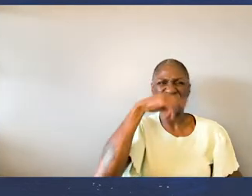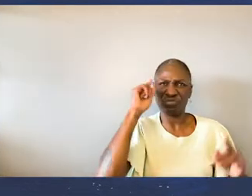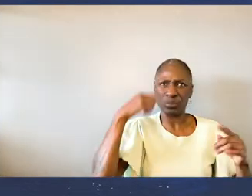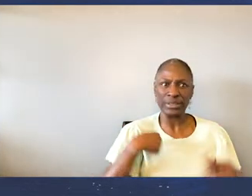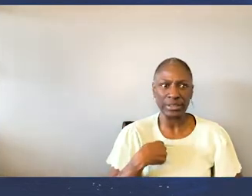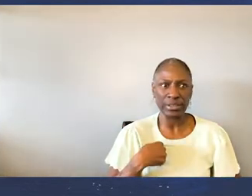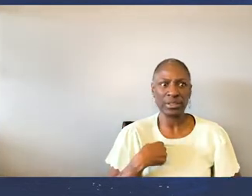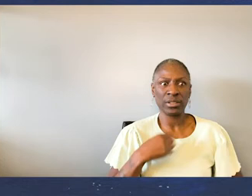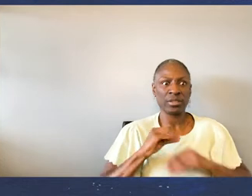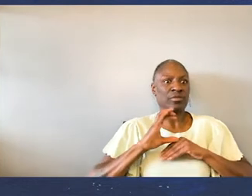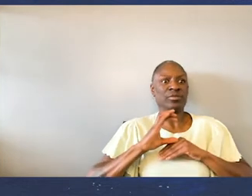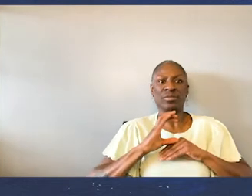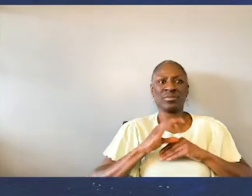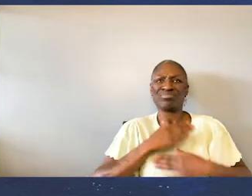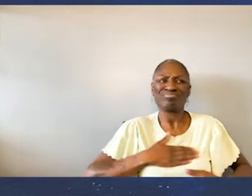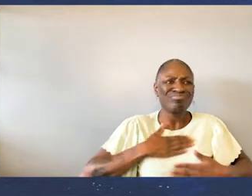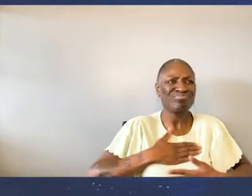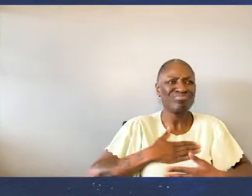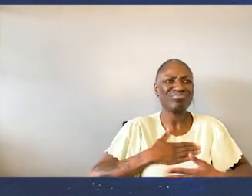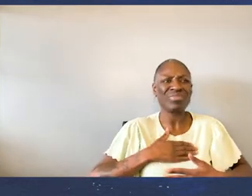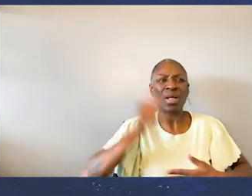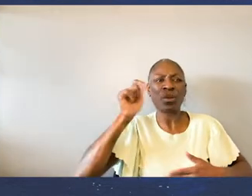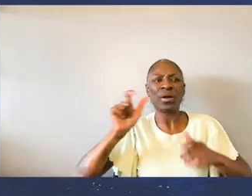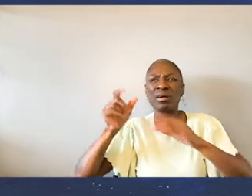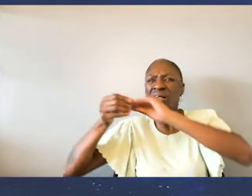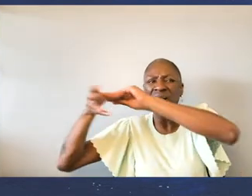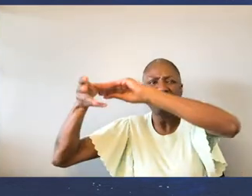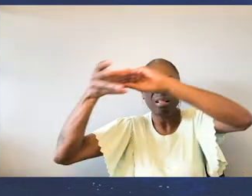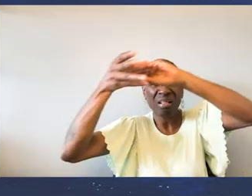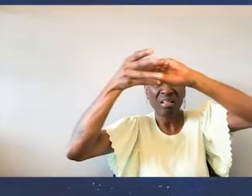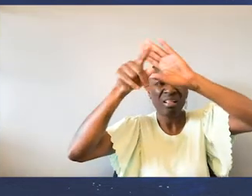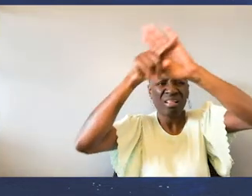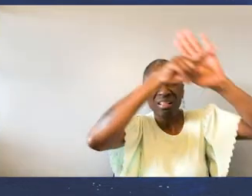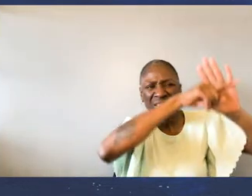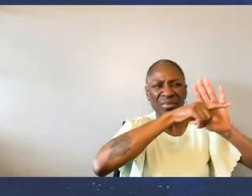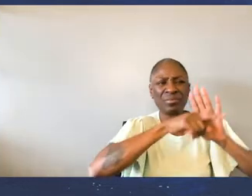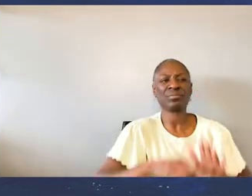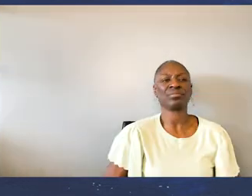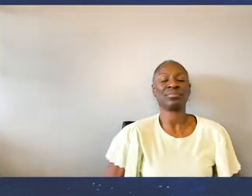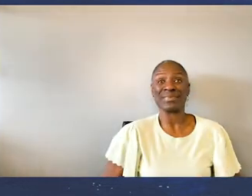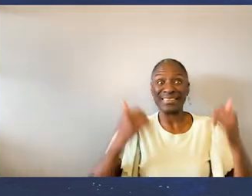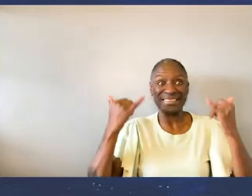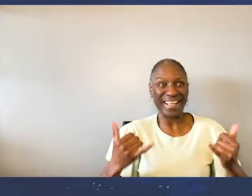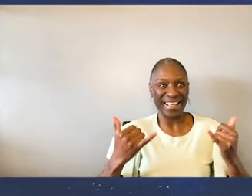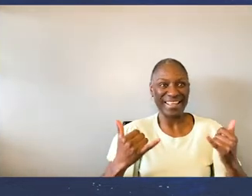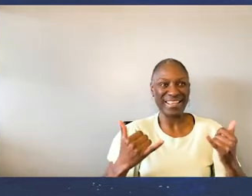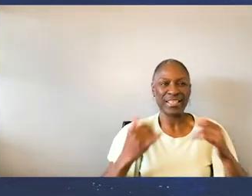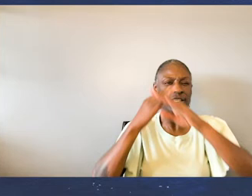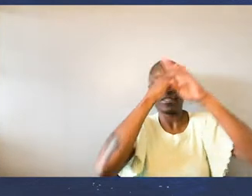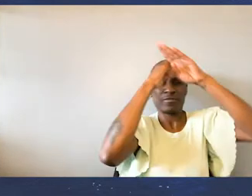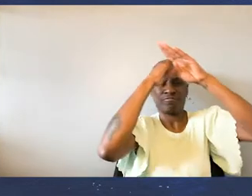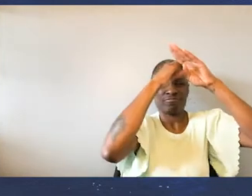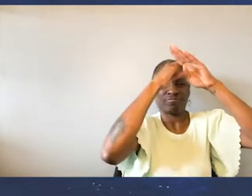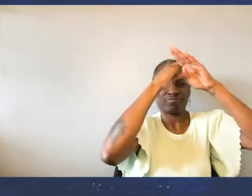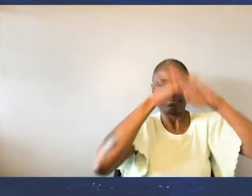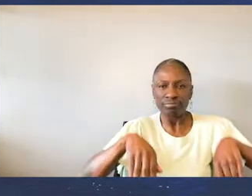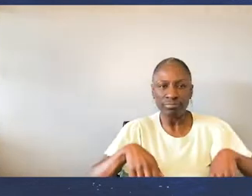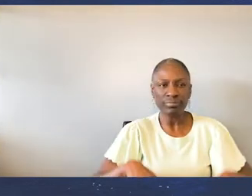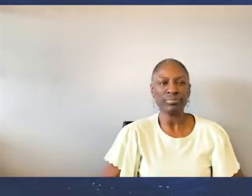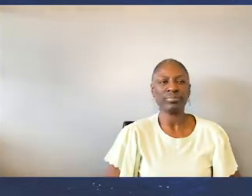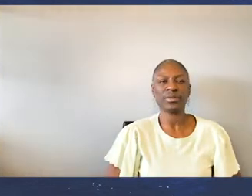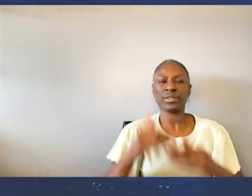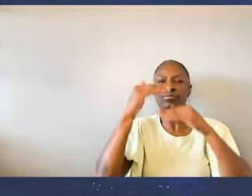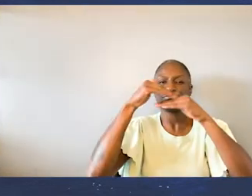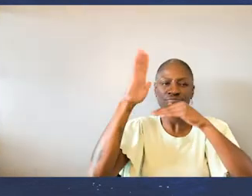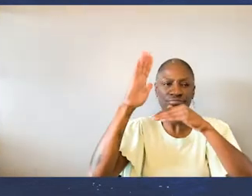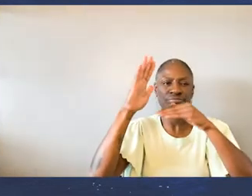where others were experiencing loss. And for me, now that these COVID-19 restrictions are beginning